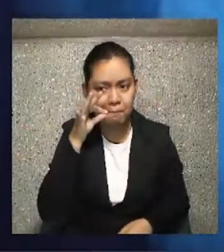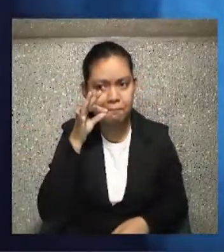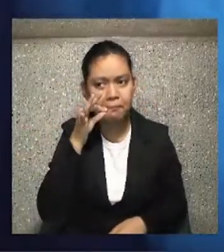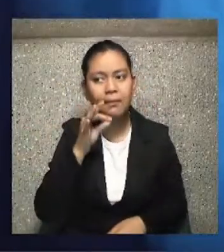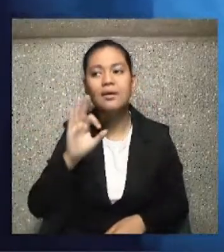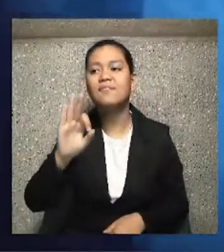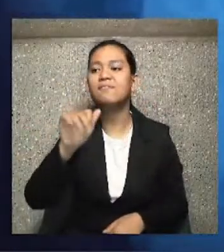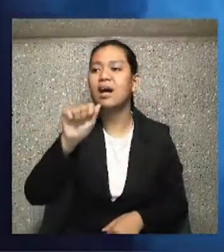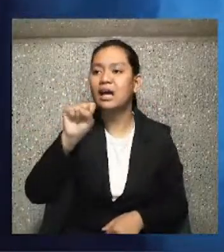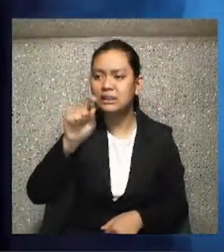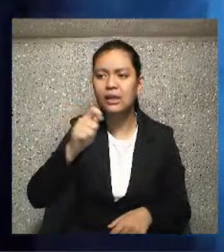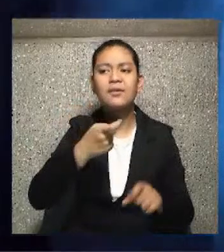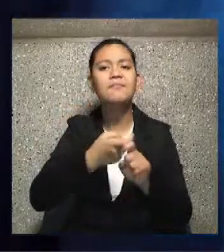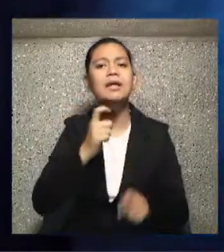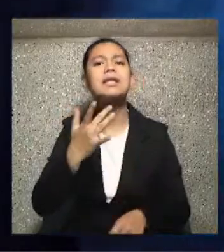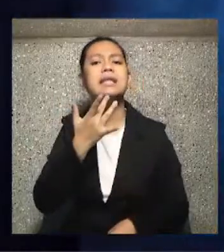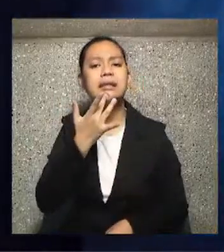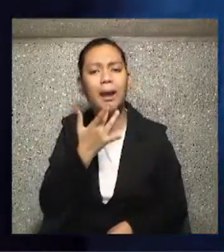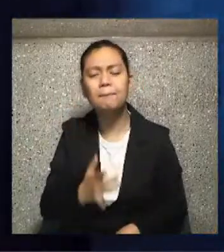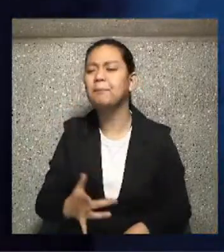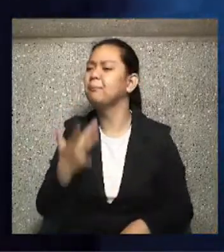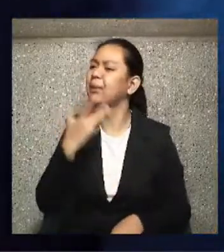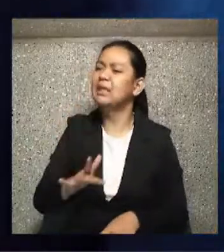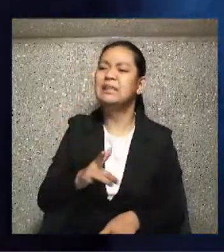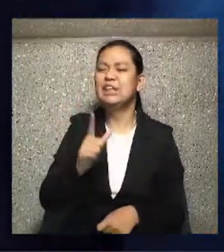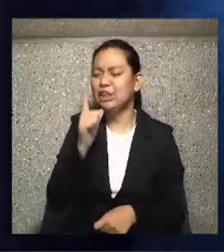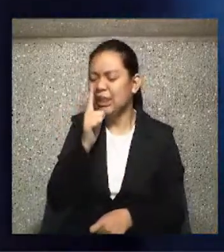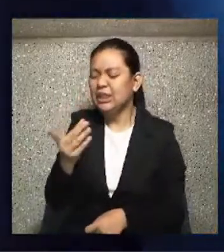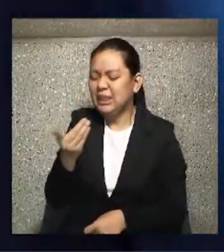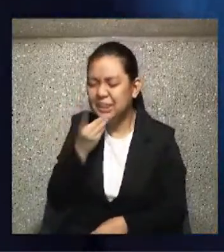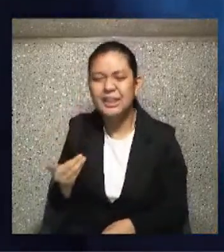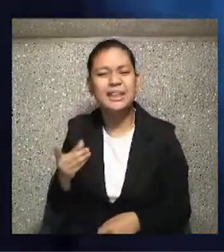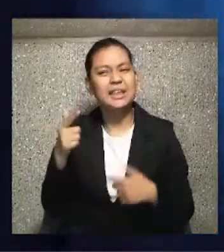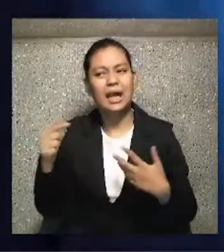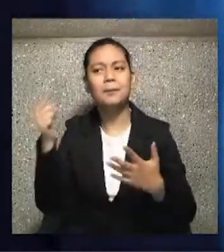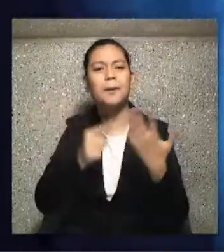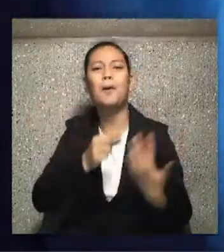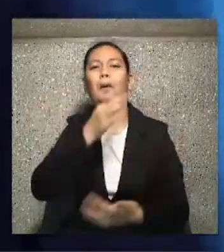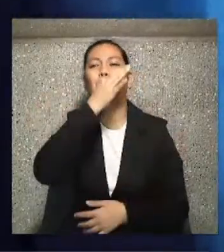delicious meal that we call Chismas.